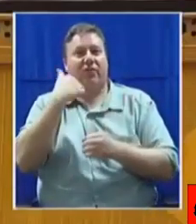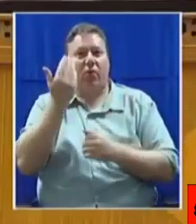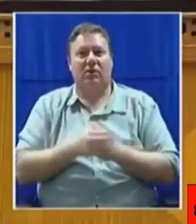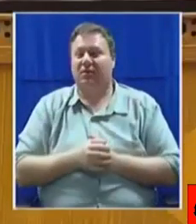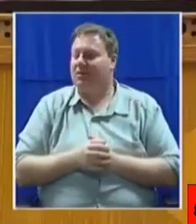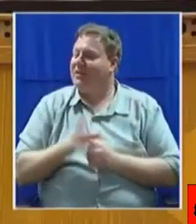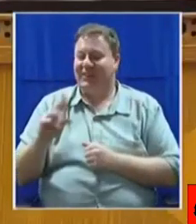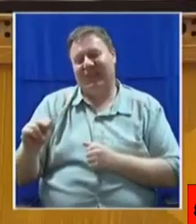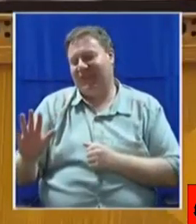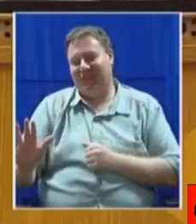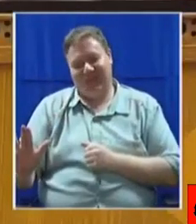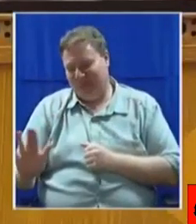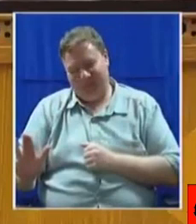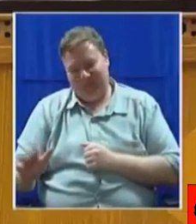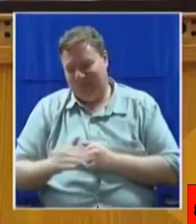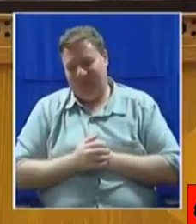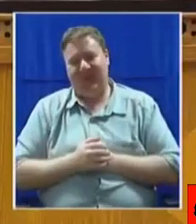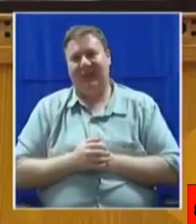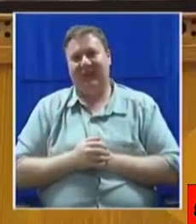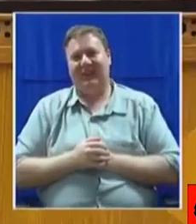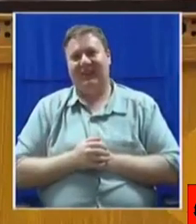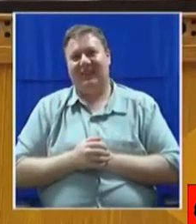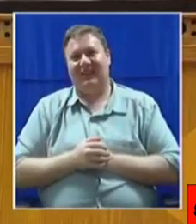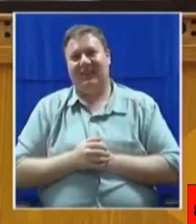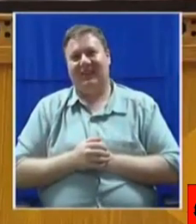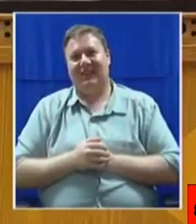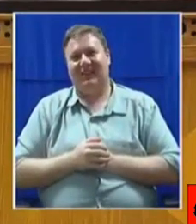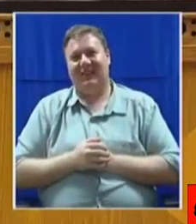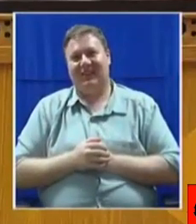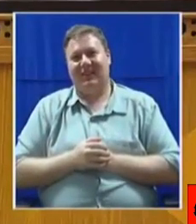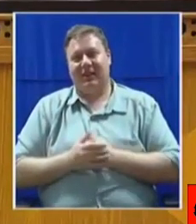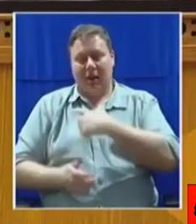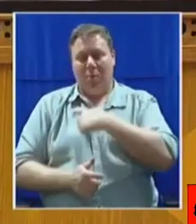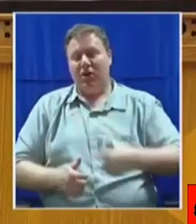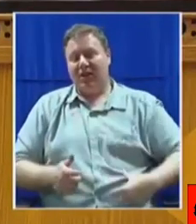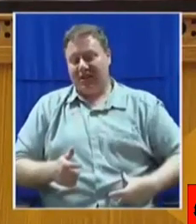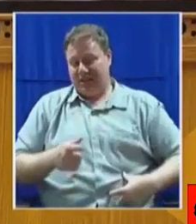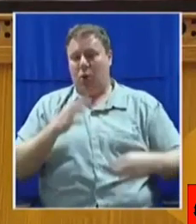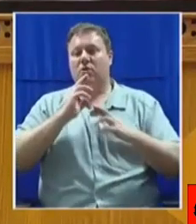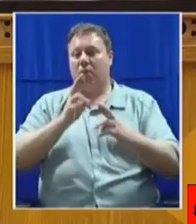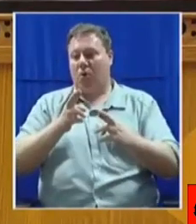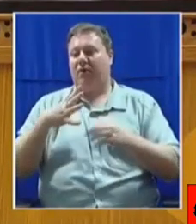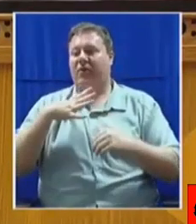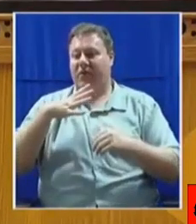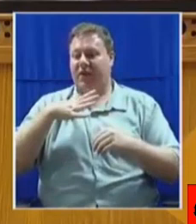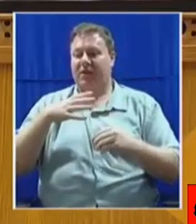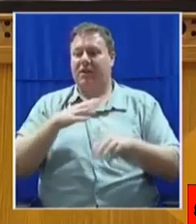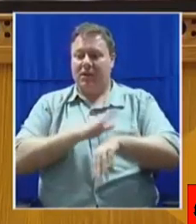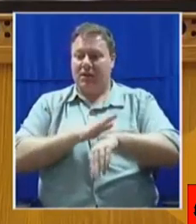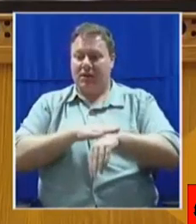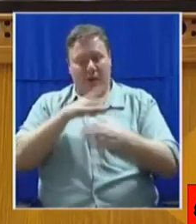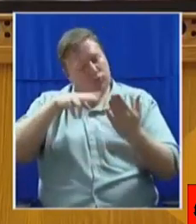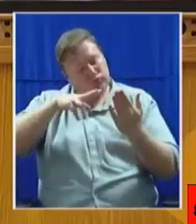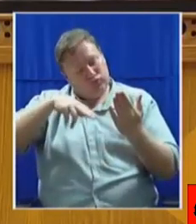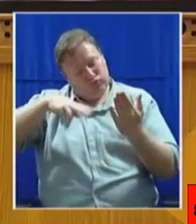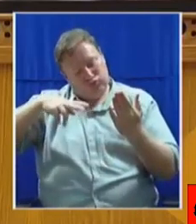No, Honourable Stenia is on. The President responded by saying, I want to take time to look at